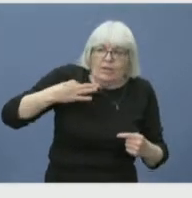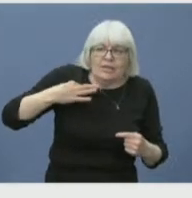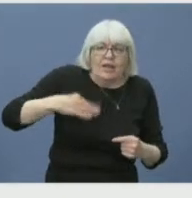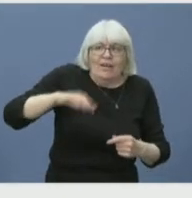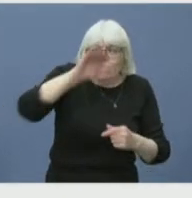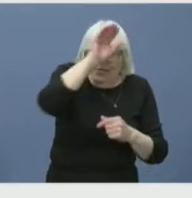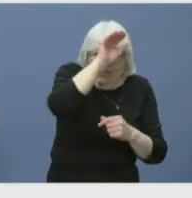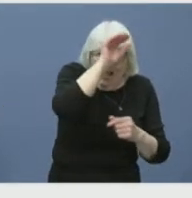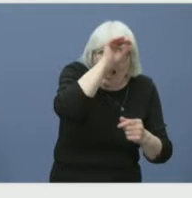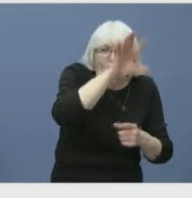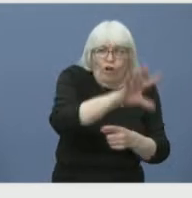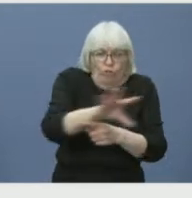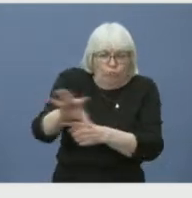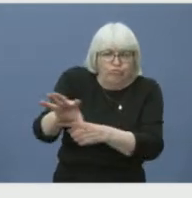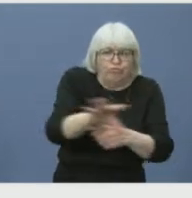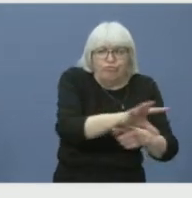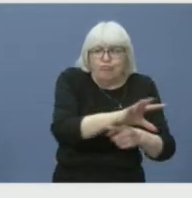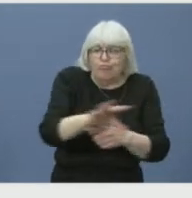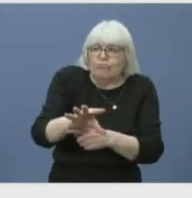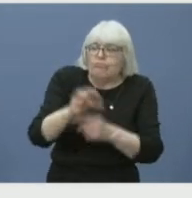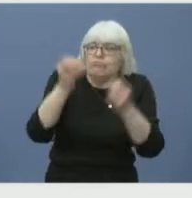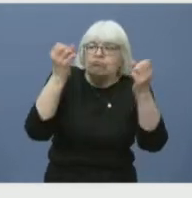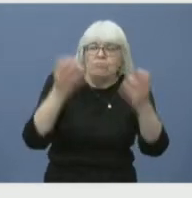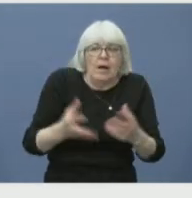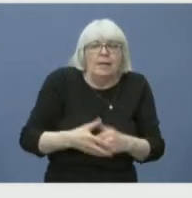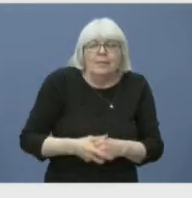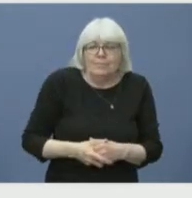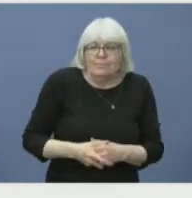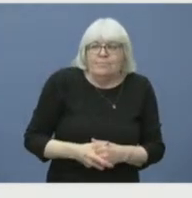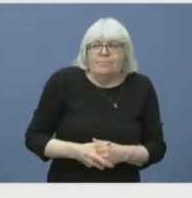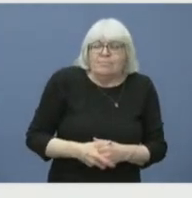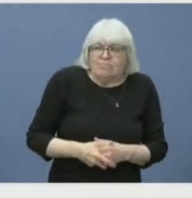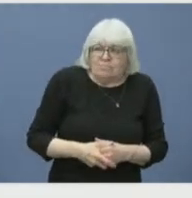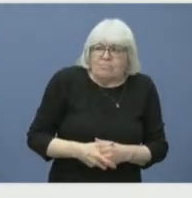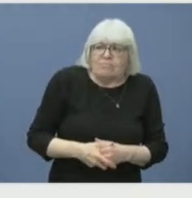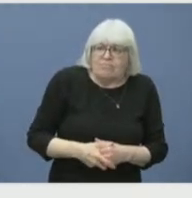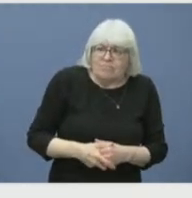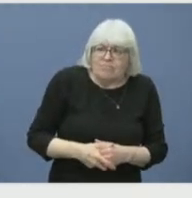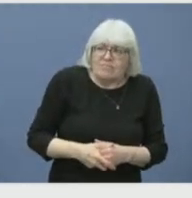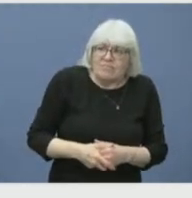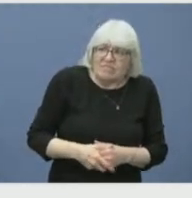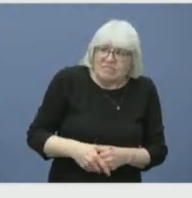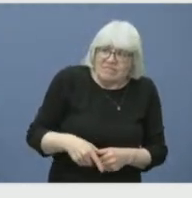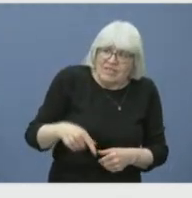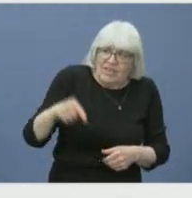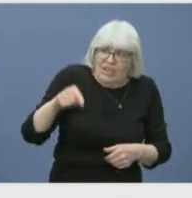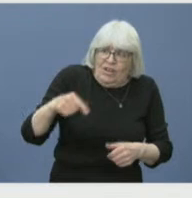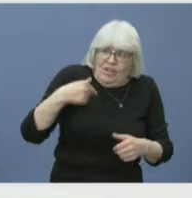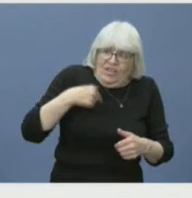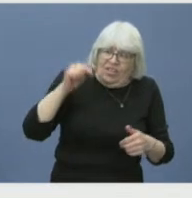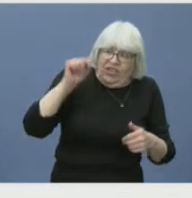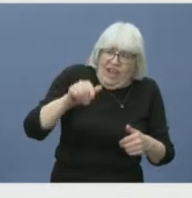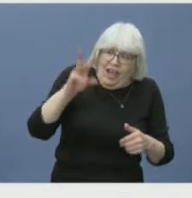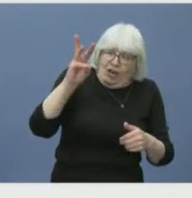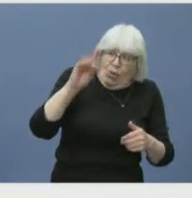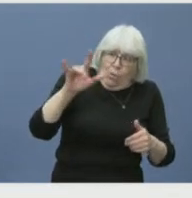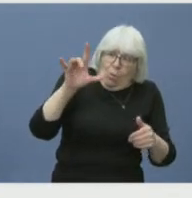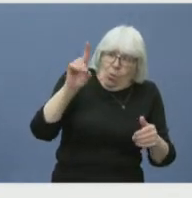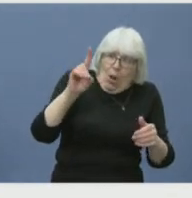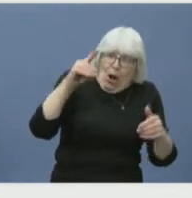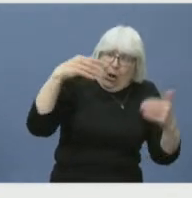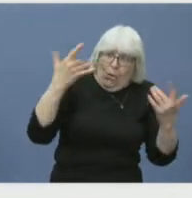DNR process. We had an unfortunate circumstances with these large wildfires, but we now have a place in progress